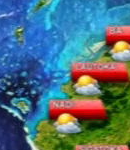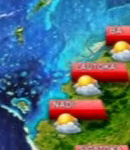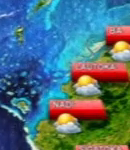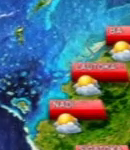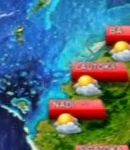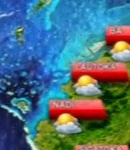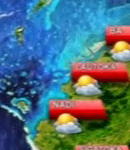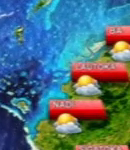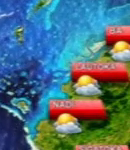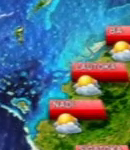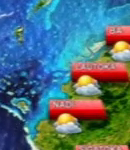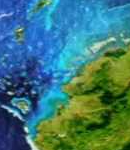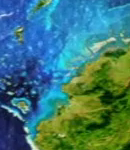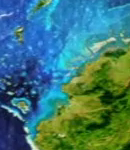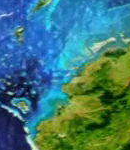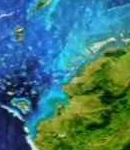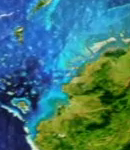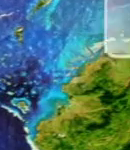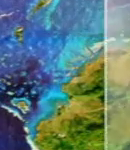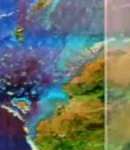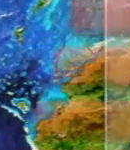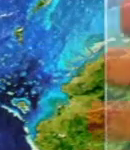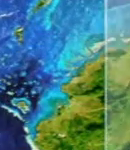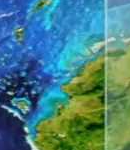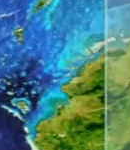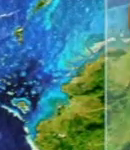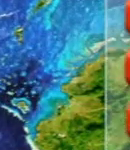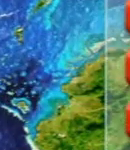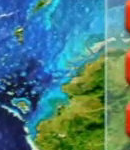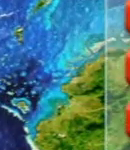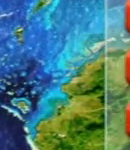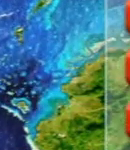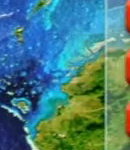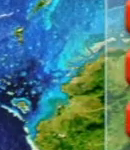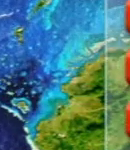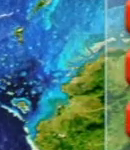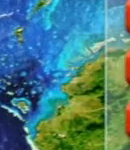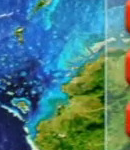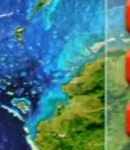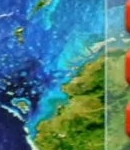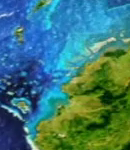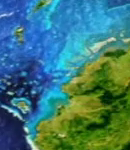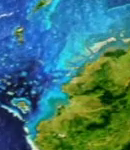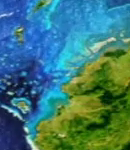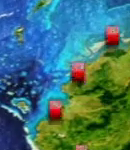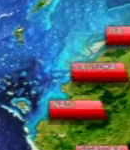find weather elsewhere. Temperatures in all major centers will remain in the low 30s.